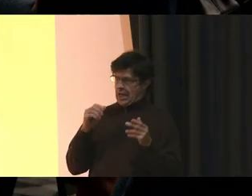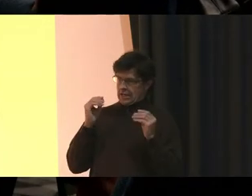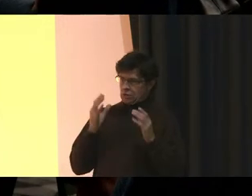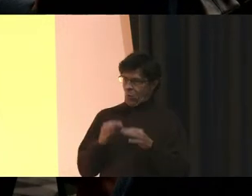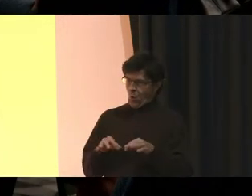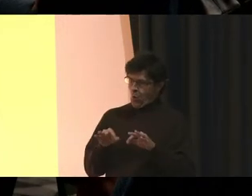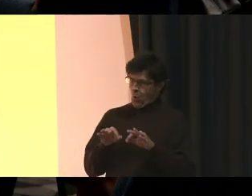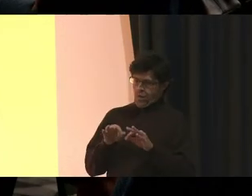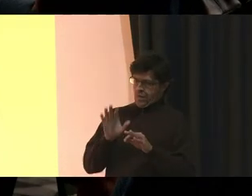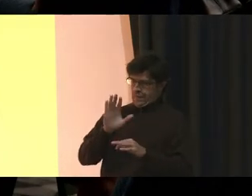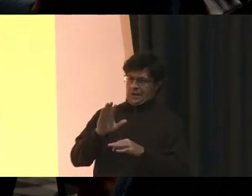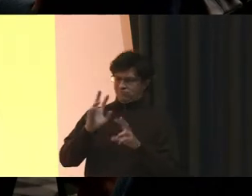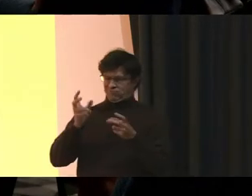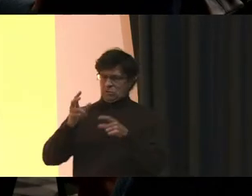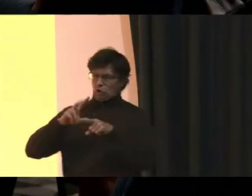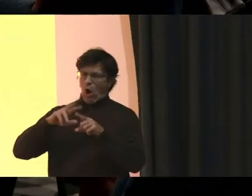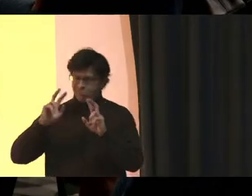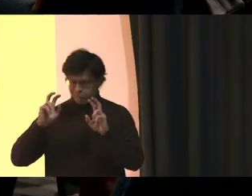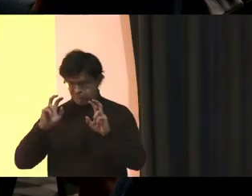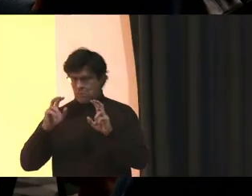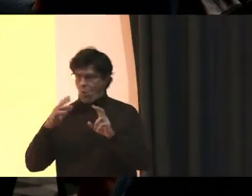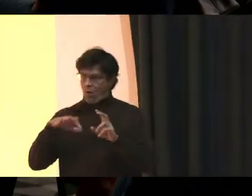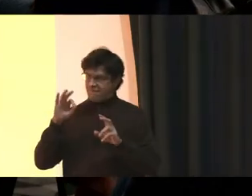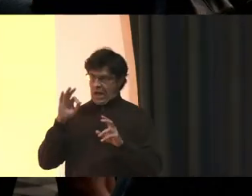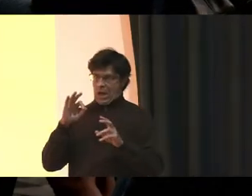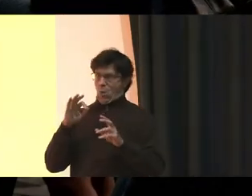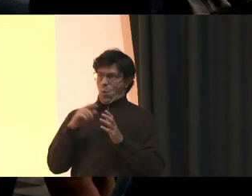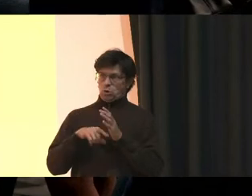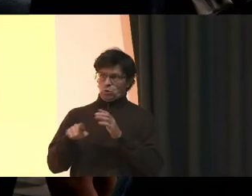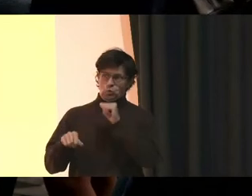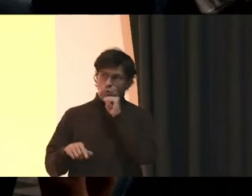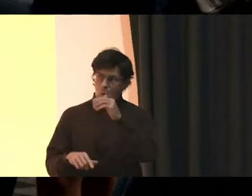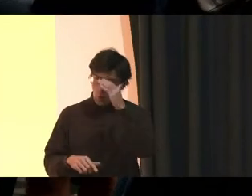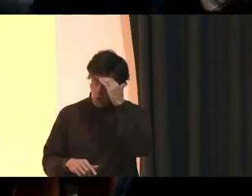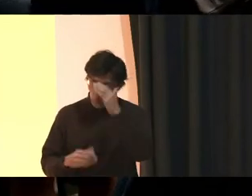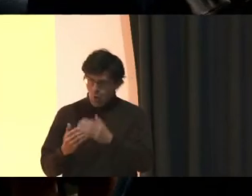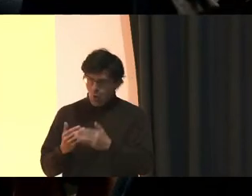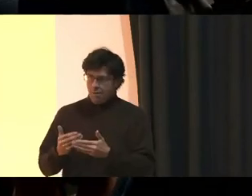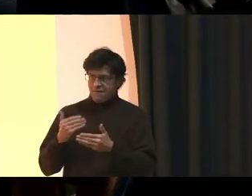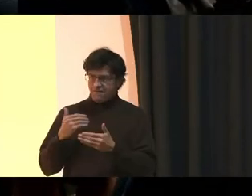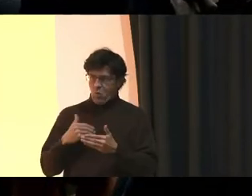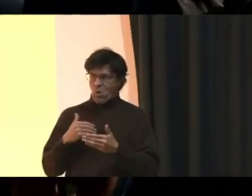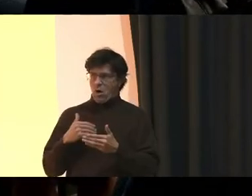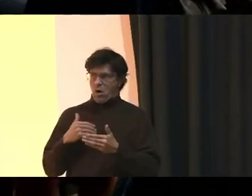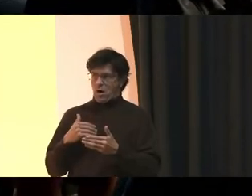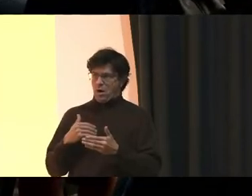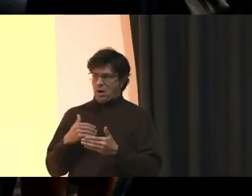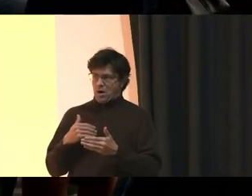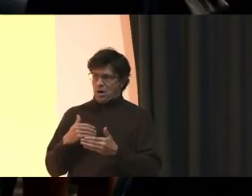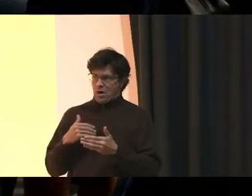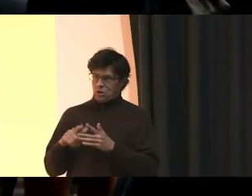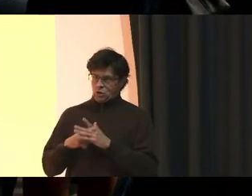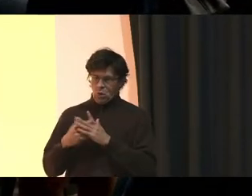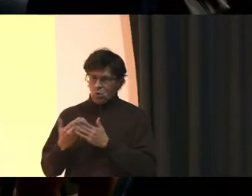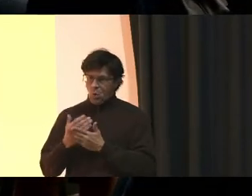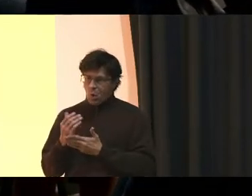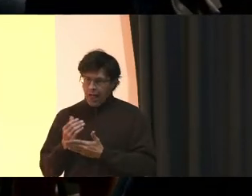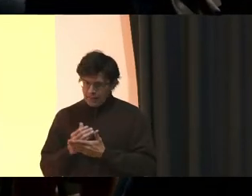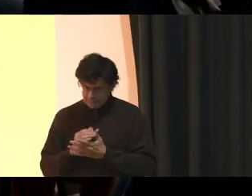his or her salt Will find out what you don't know Before they start in on a new lesson